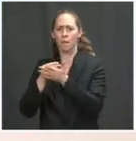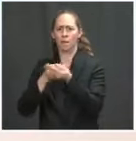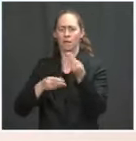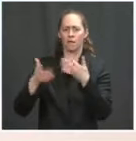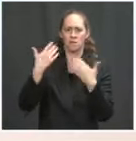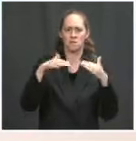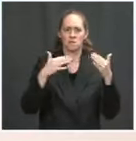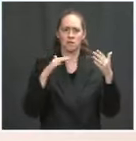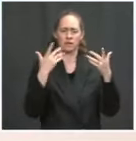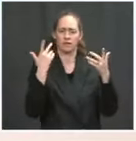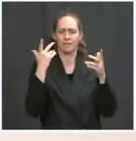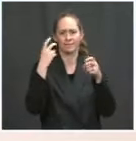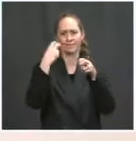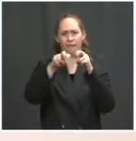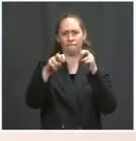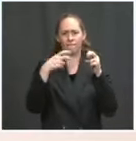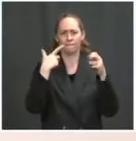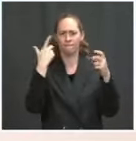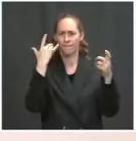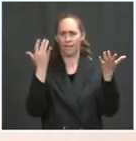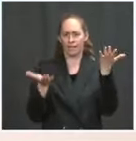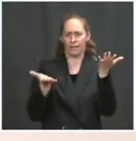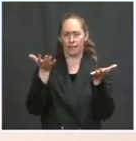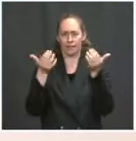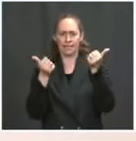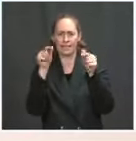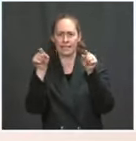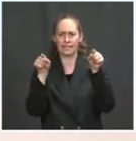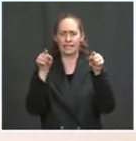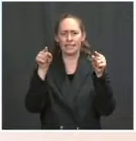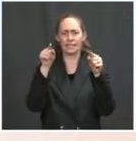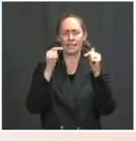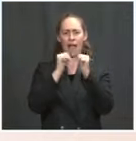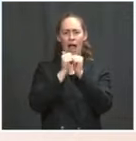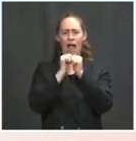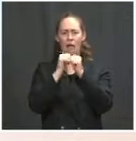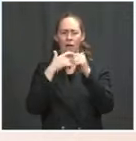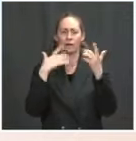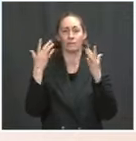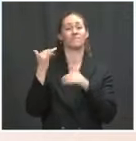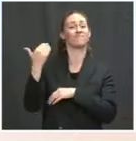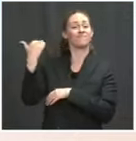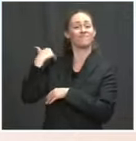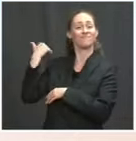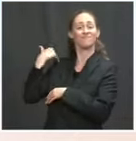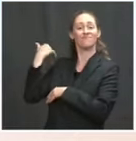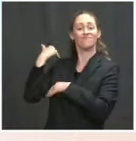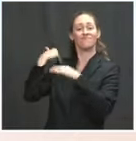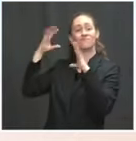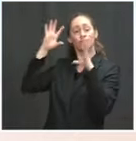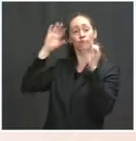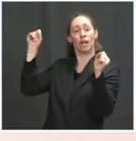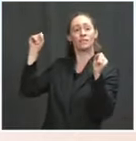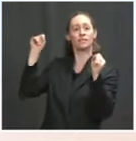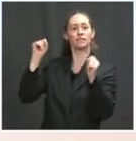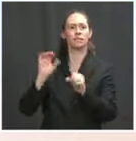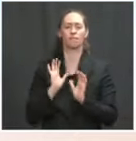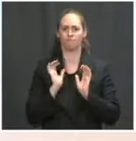And that's what we attempted to do in the previous administration, and I don't see any reason why we should